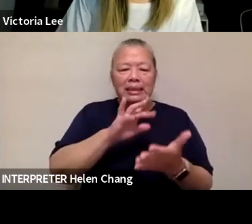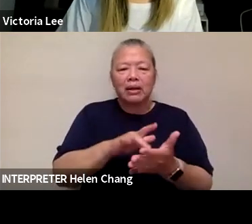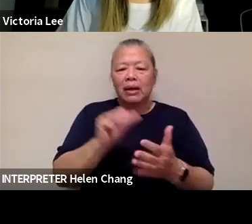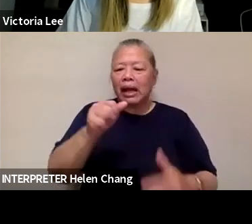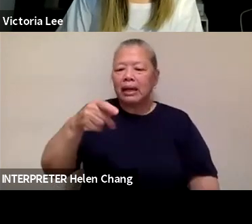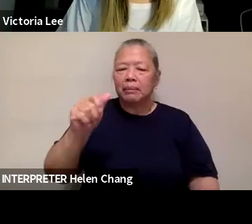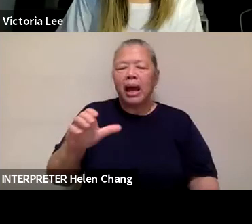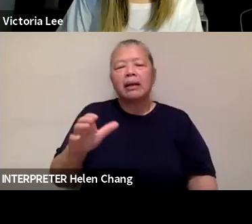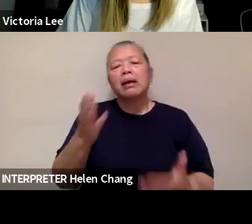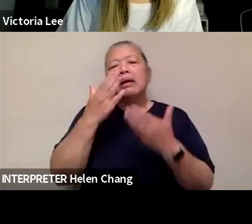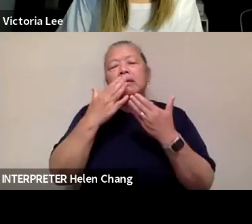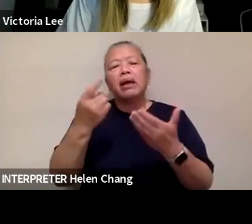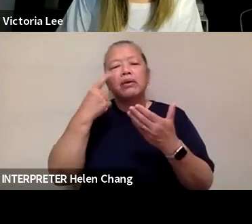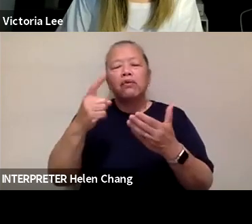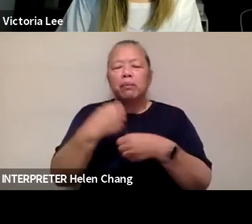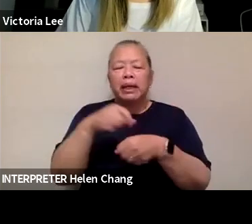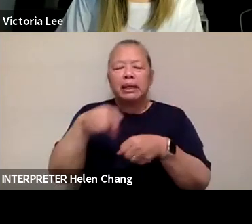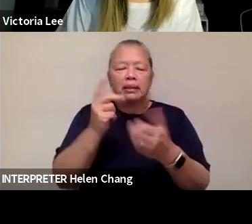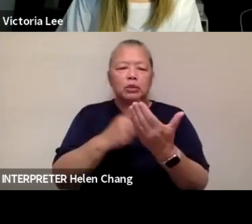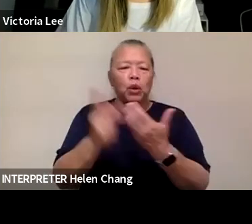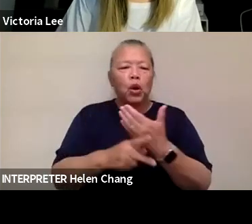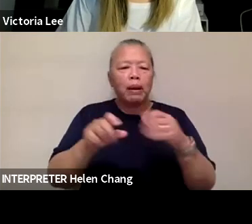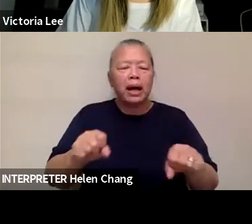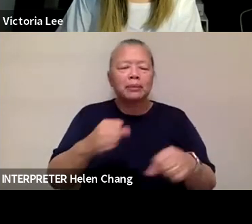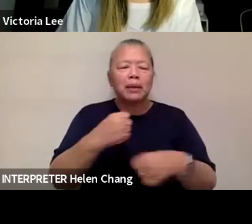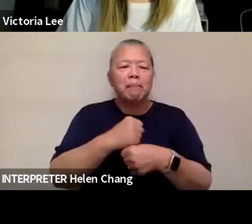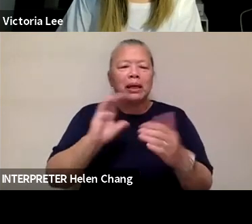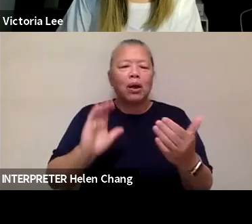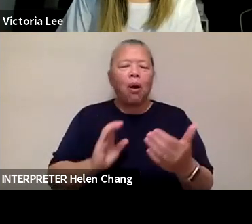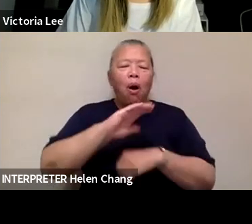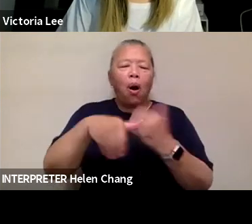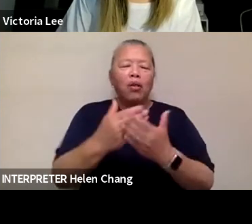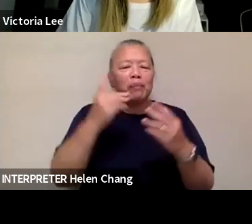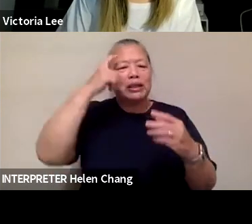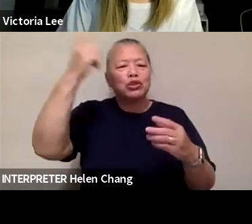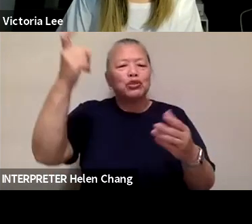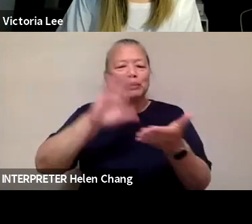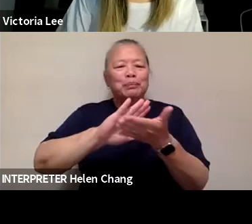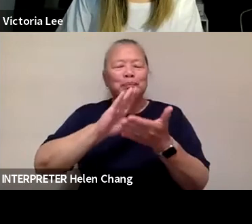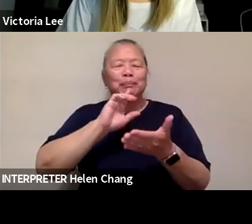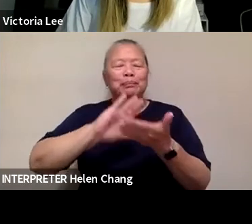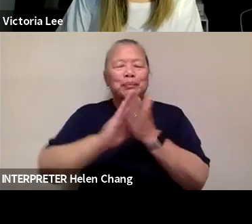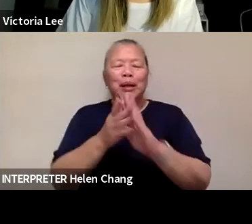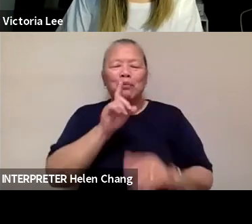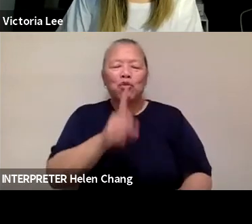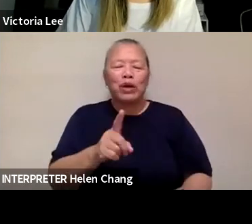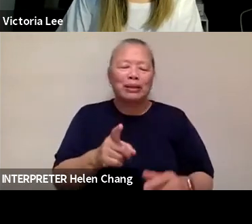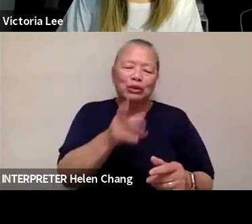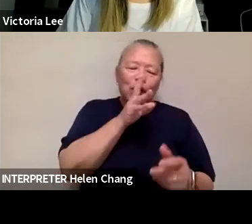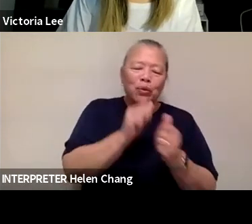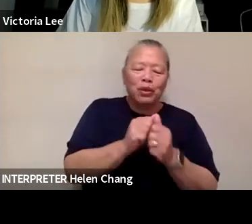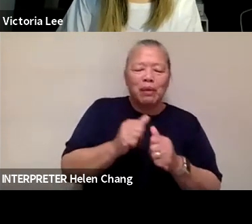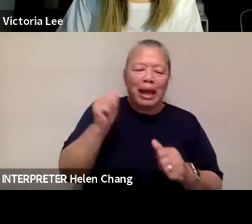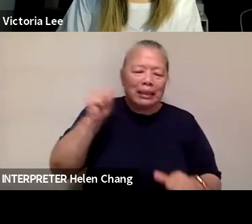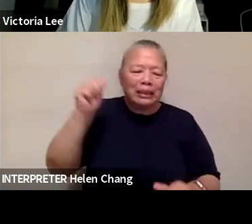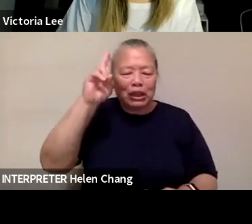for making this program possible and for making all of my dreams come true to talk to all my cousins and aunties, um, and to be here